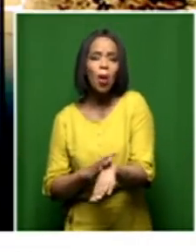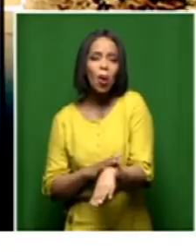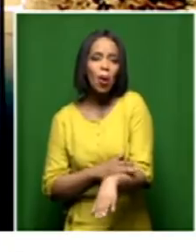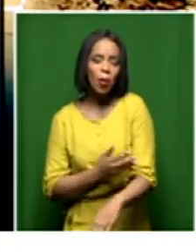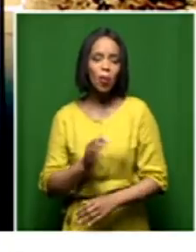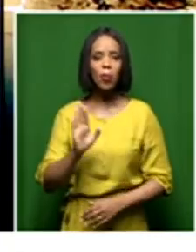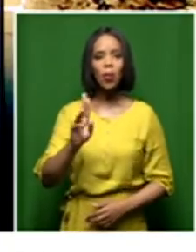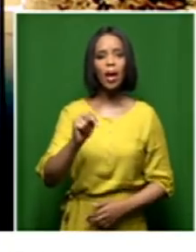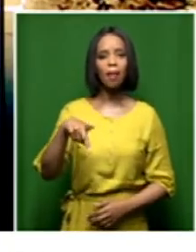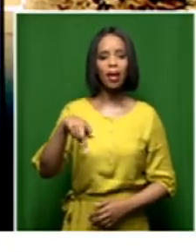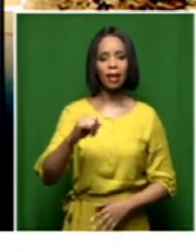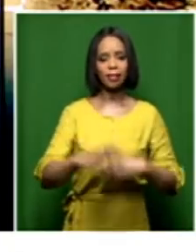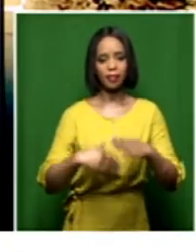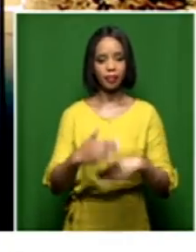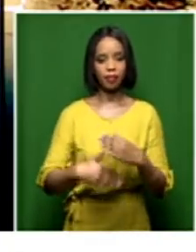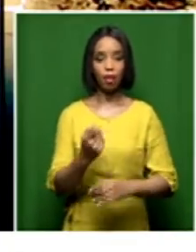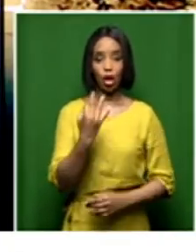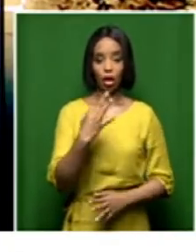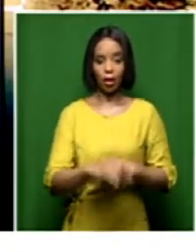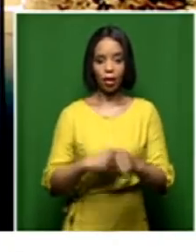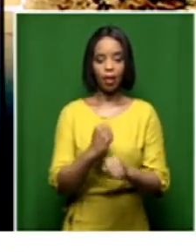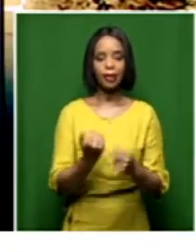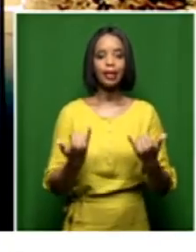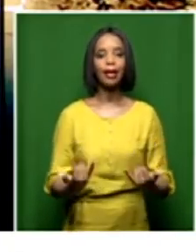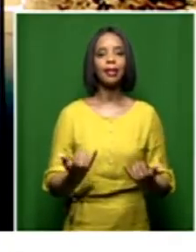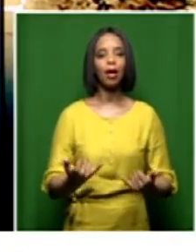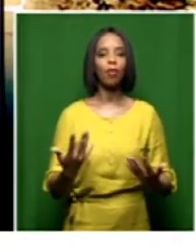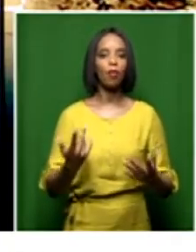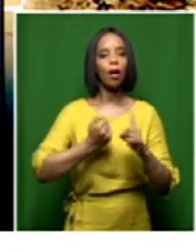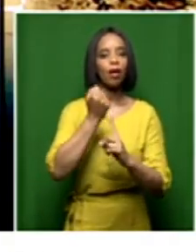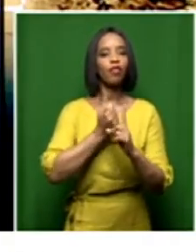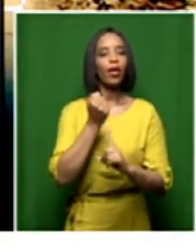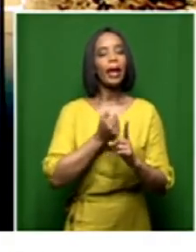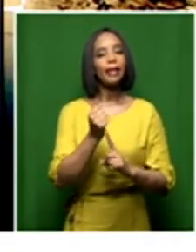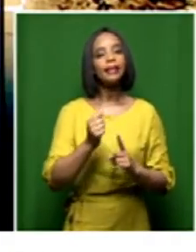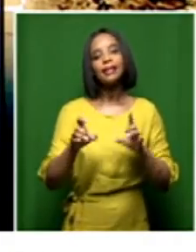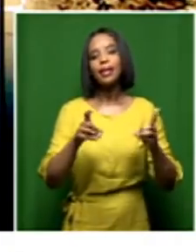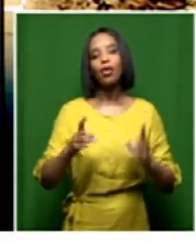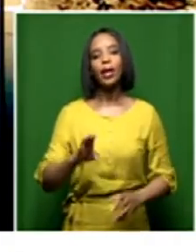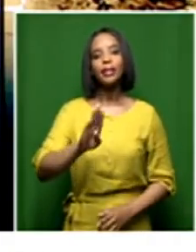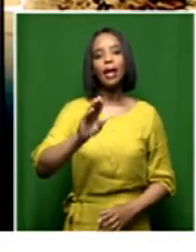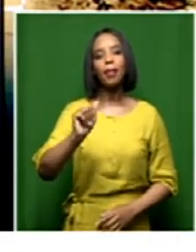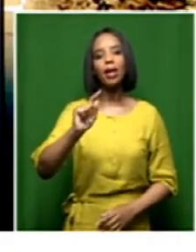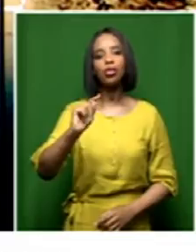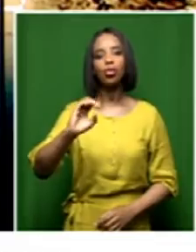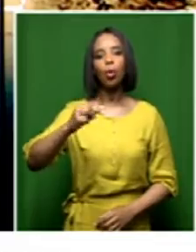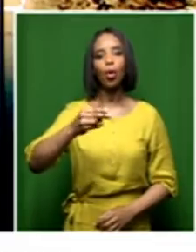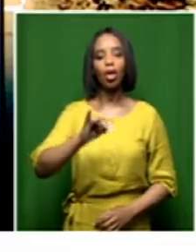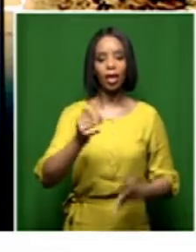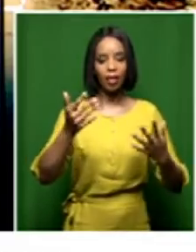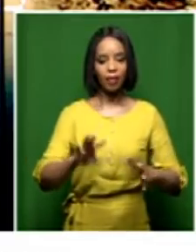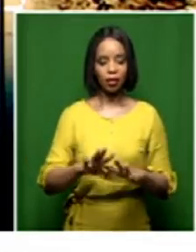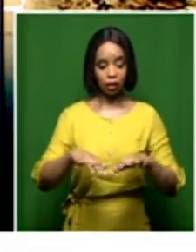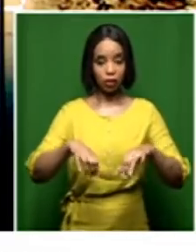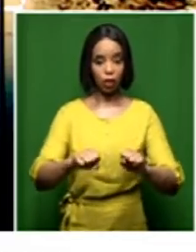Authority. Three years after the National Director and Advocate Shamila Bhattoy took over, it's been pointing out the